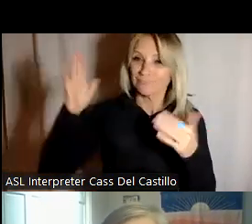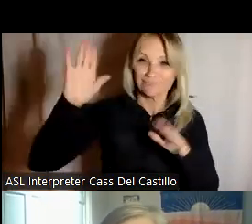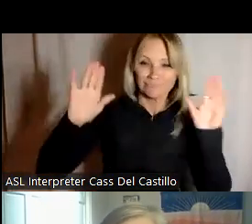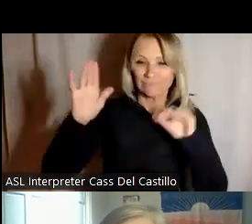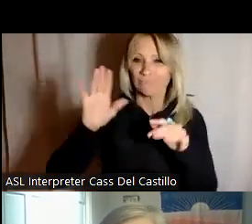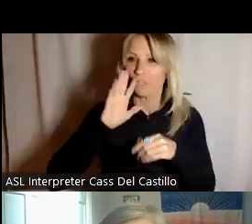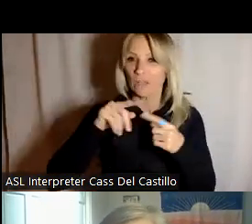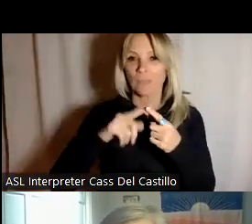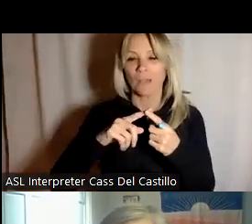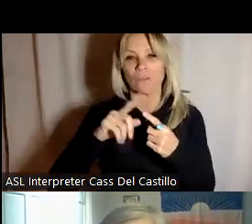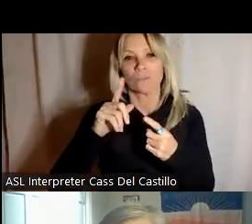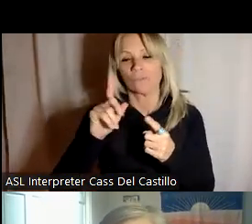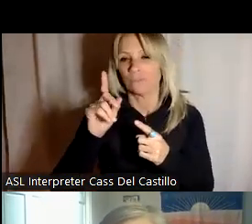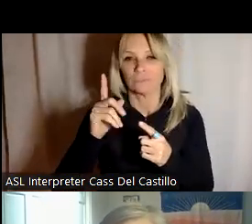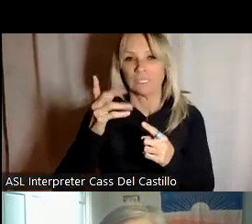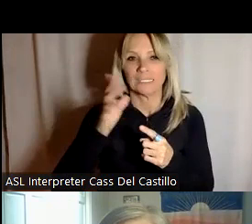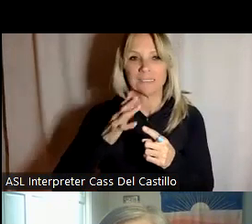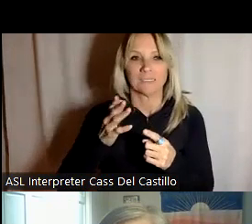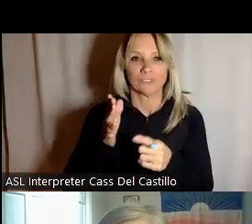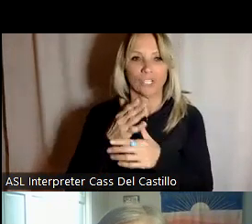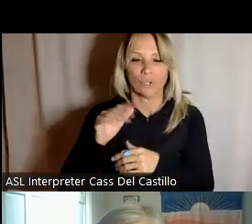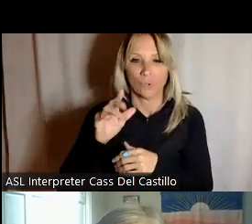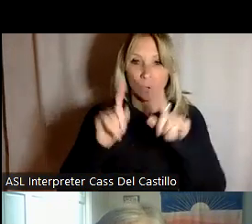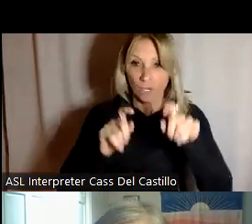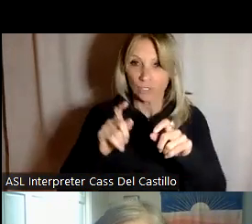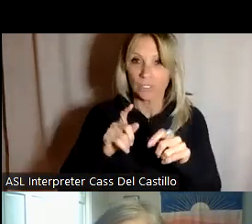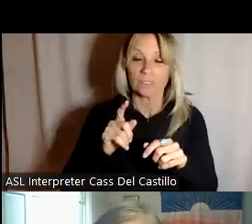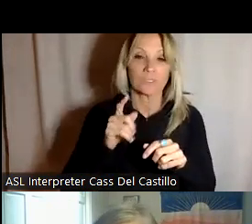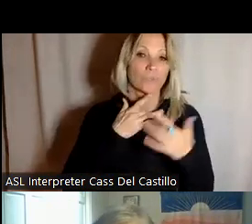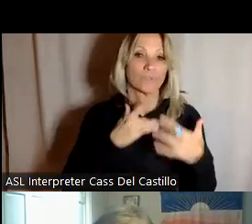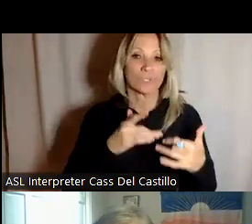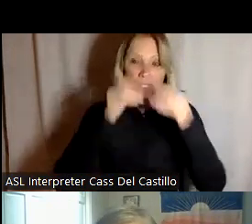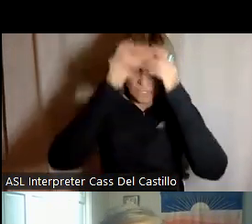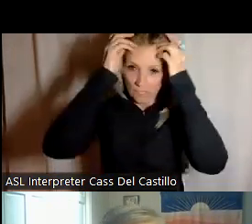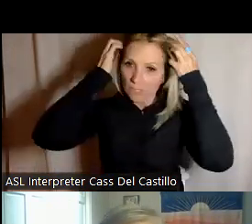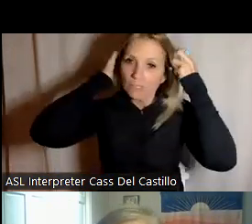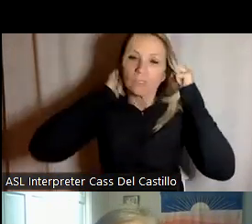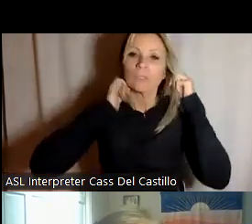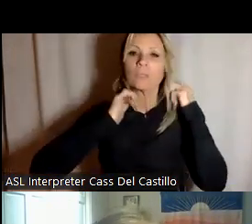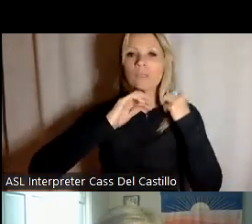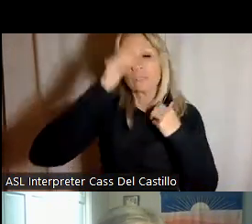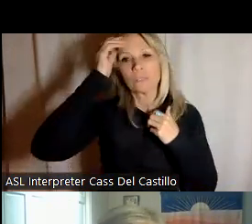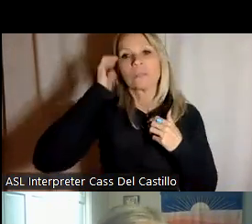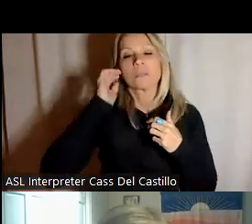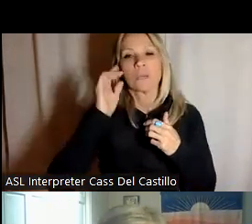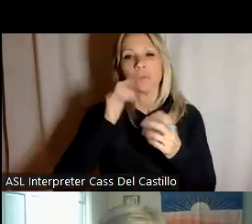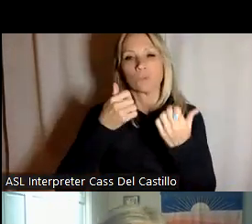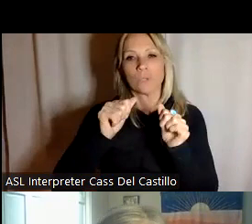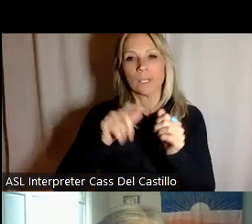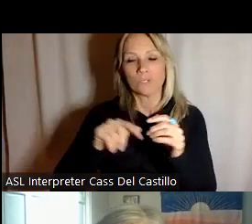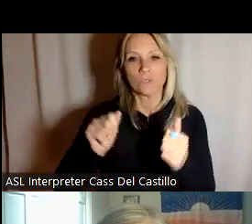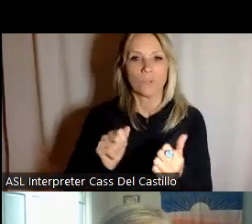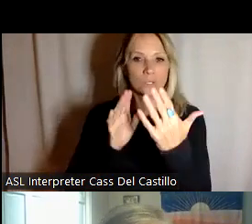would probably be the best um and i'll try to to address them as i can or